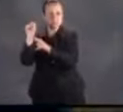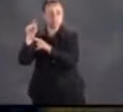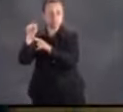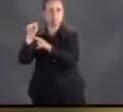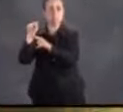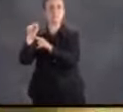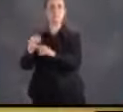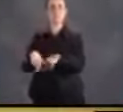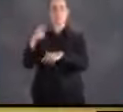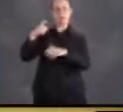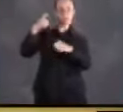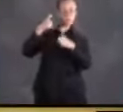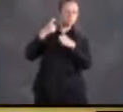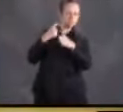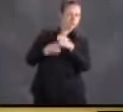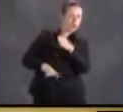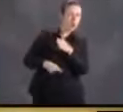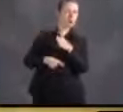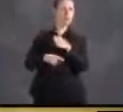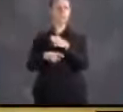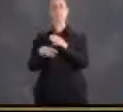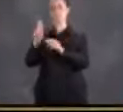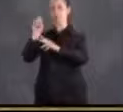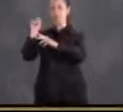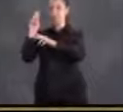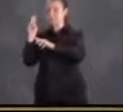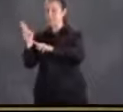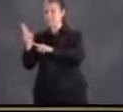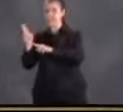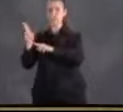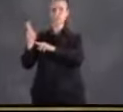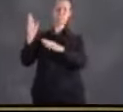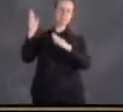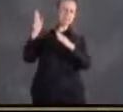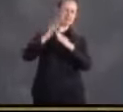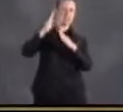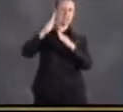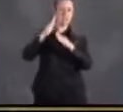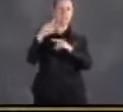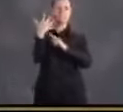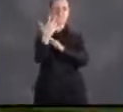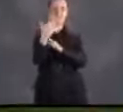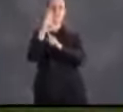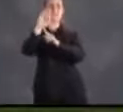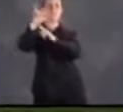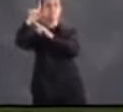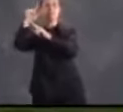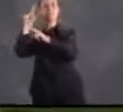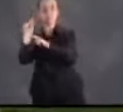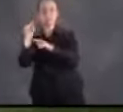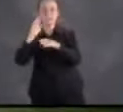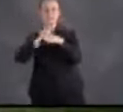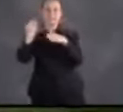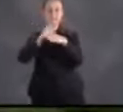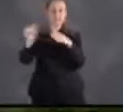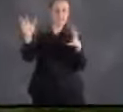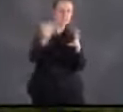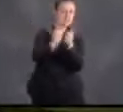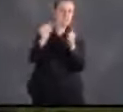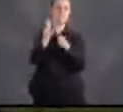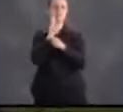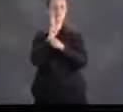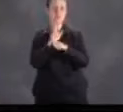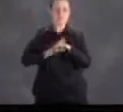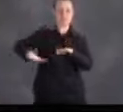which remains the costliest tropical storm in U.S. history, causing more than $5 billion worth of damage